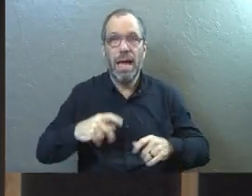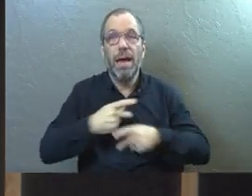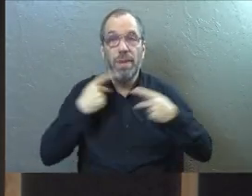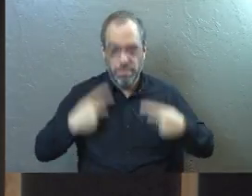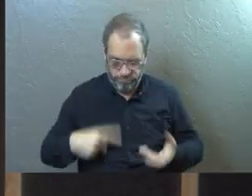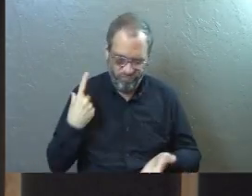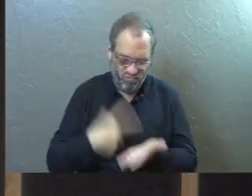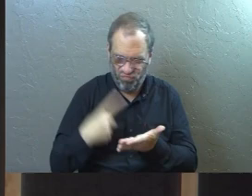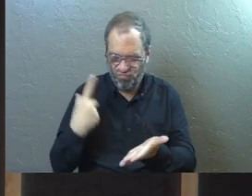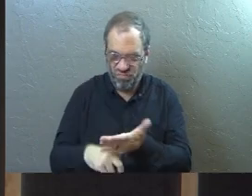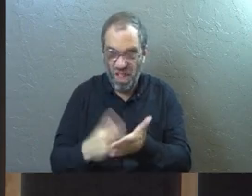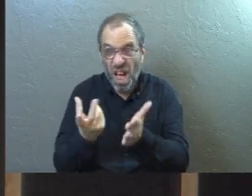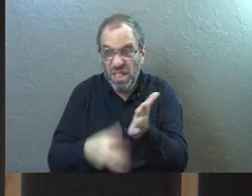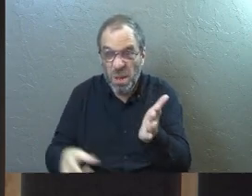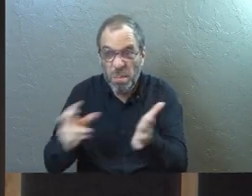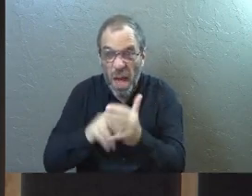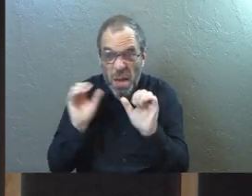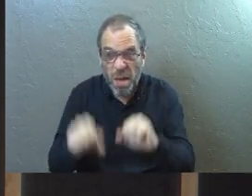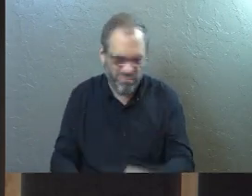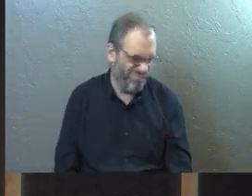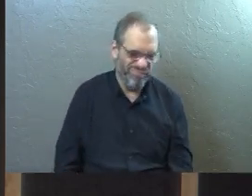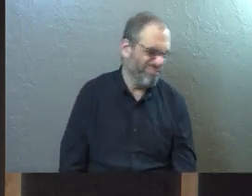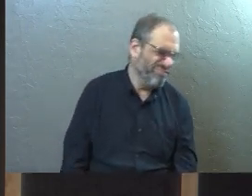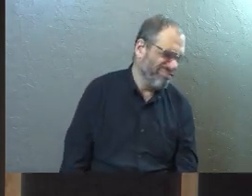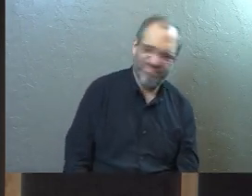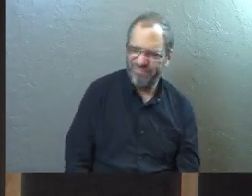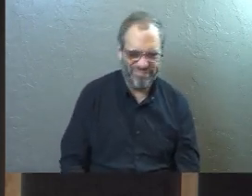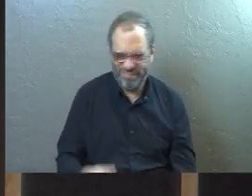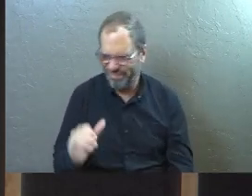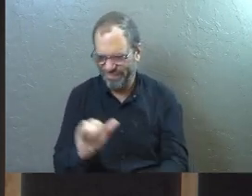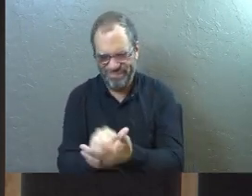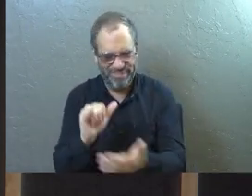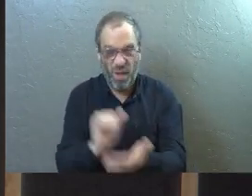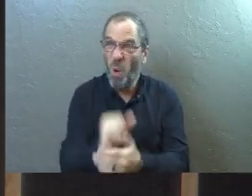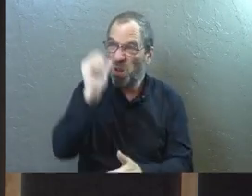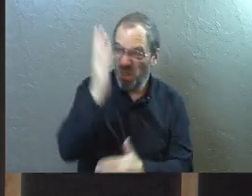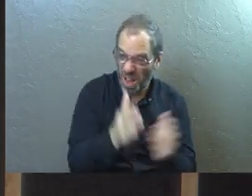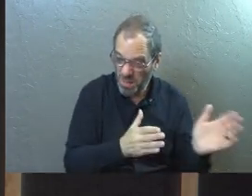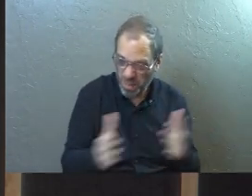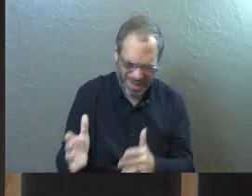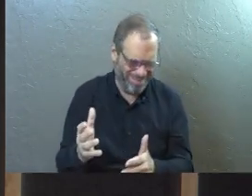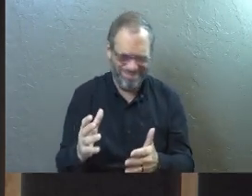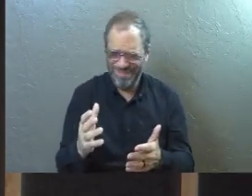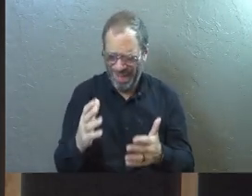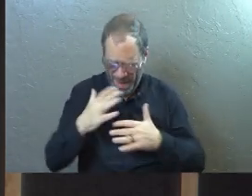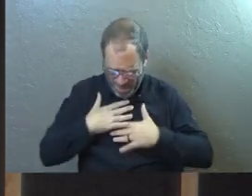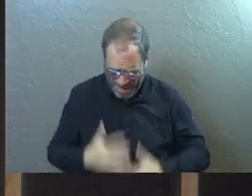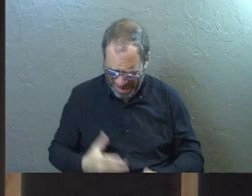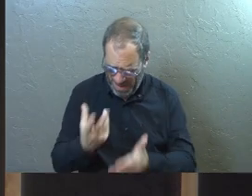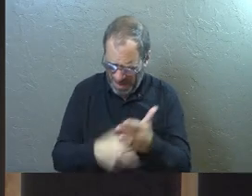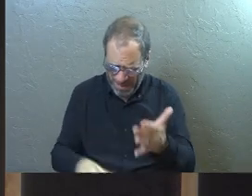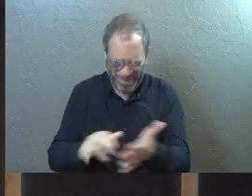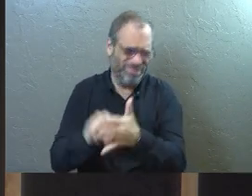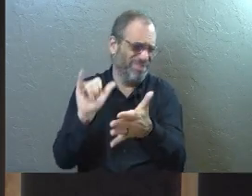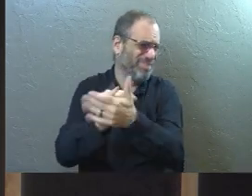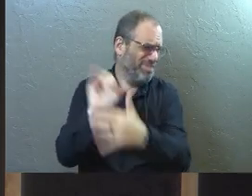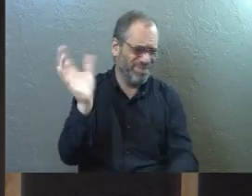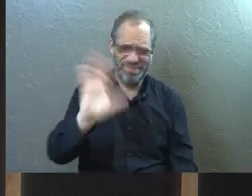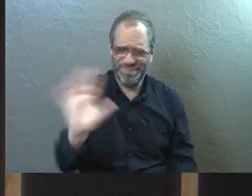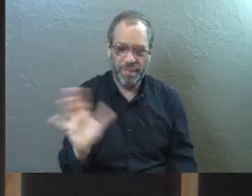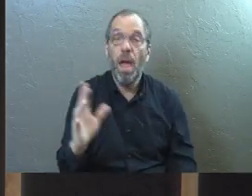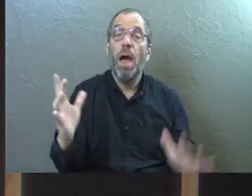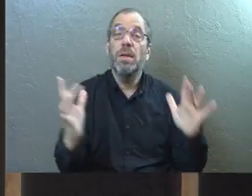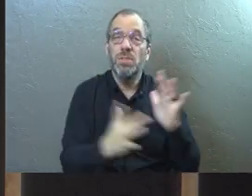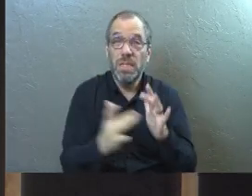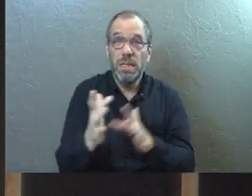whether or not resurrection was even possible, whether or not resurrection was even God's plan, resurrecting human bodies. Jesus